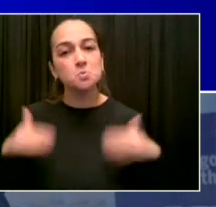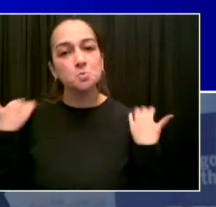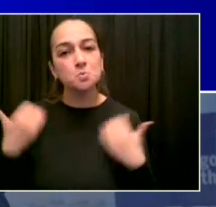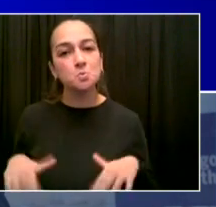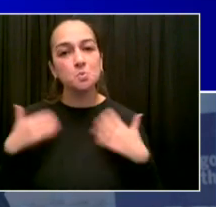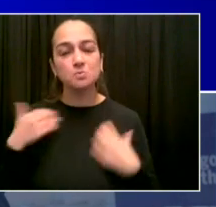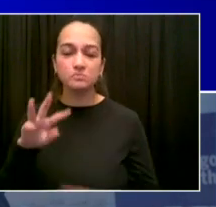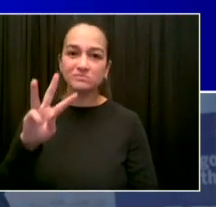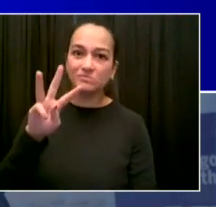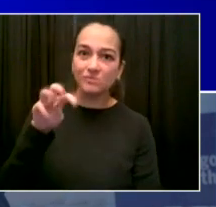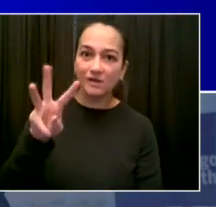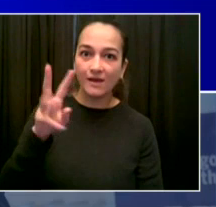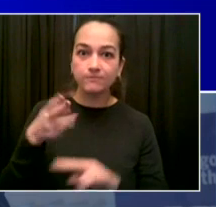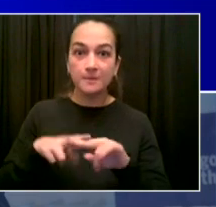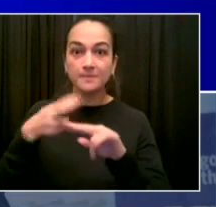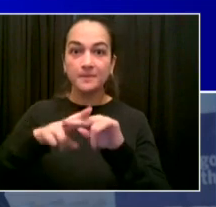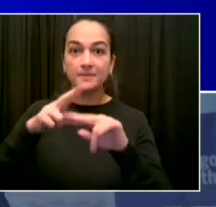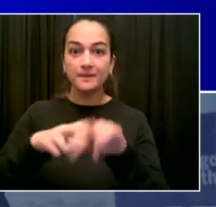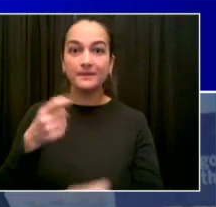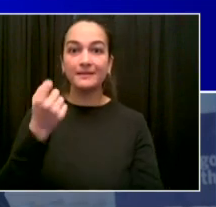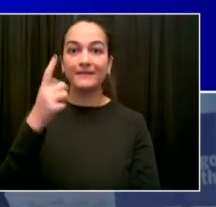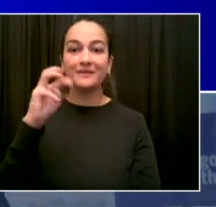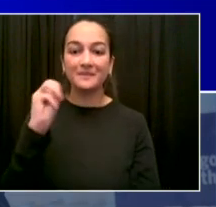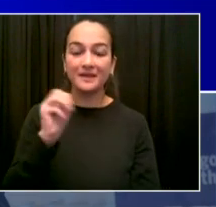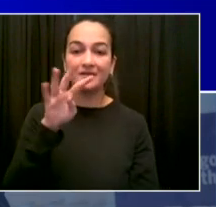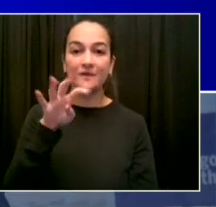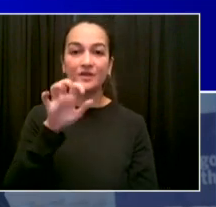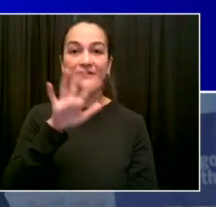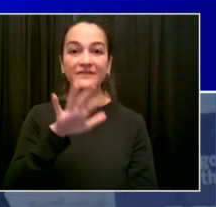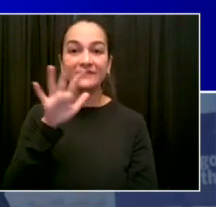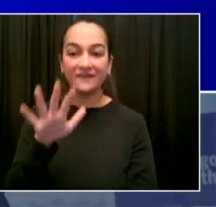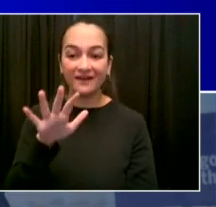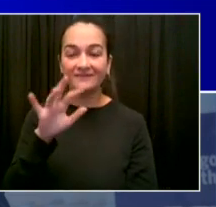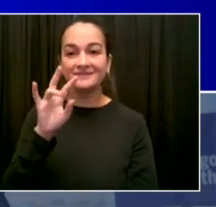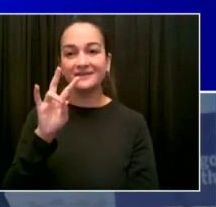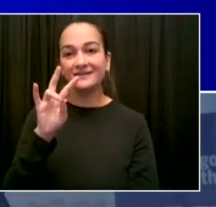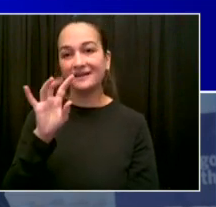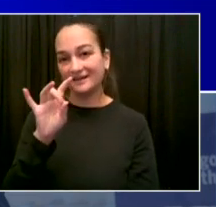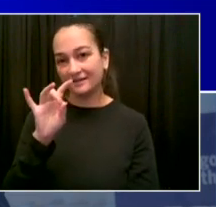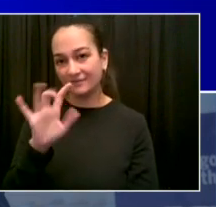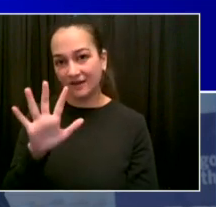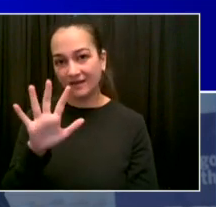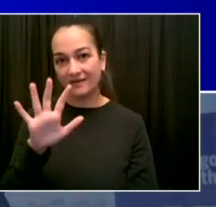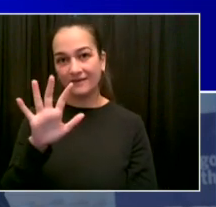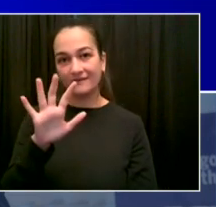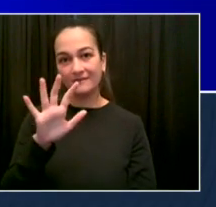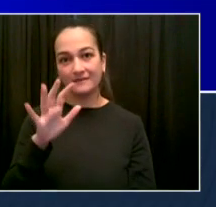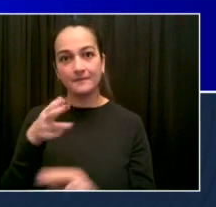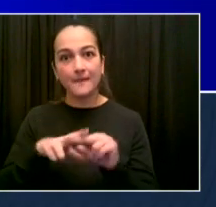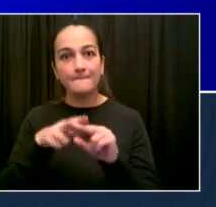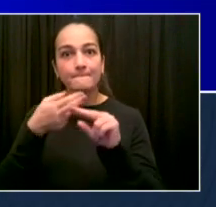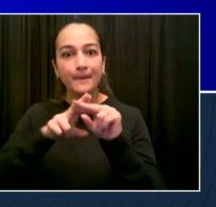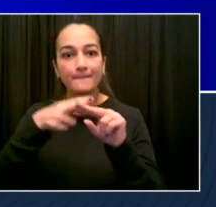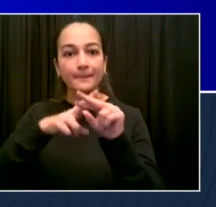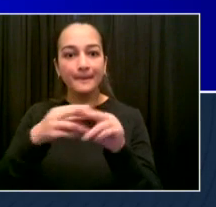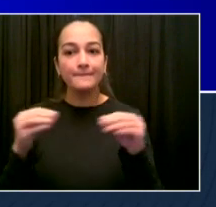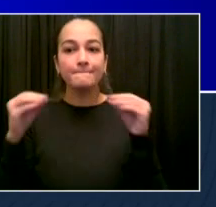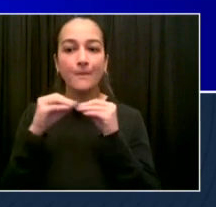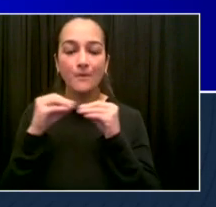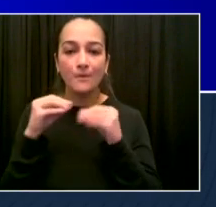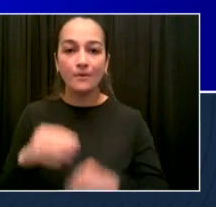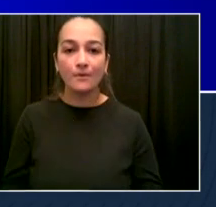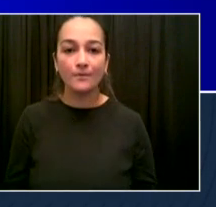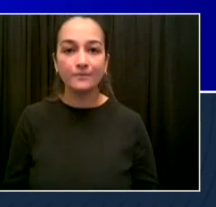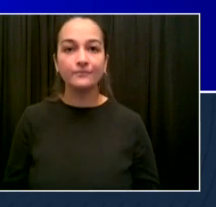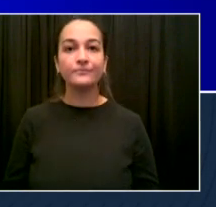,455,785 doses, climbing, climbing, climbing. That is incredibly helpful. Number two, daily number of people